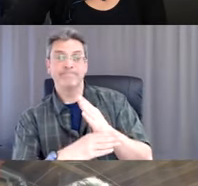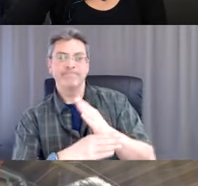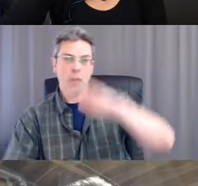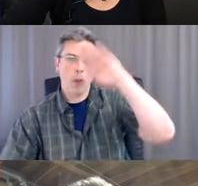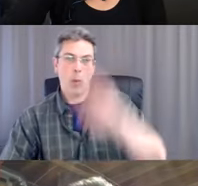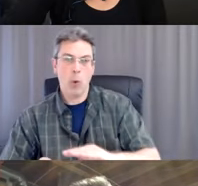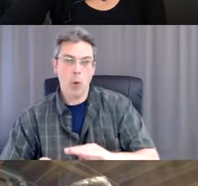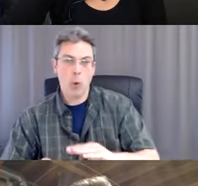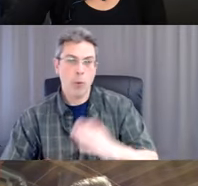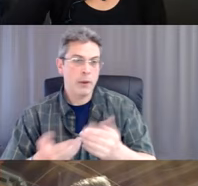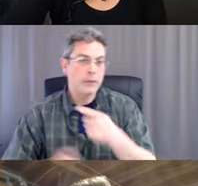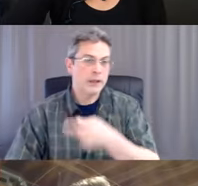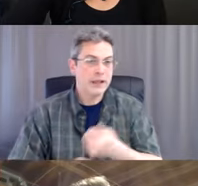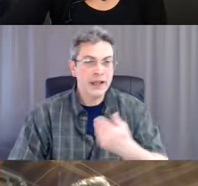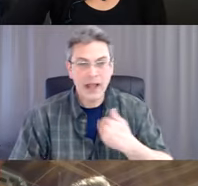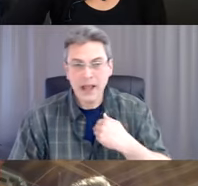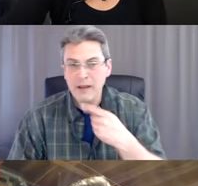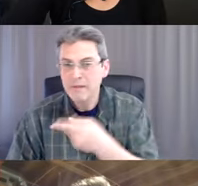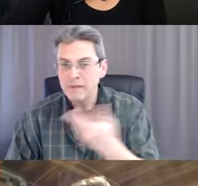chronic disease like diabetes.